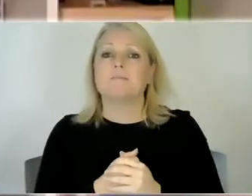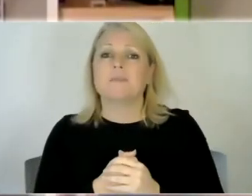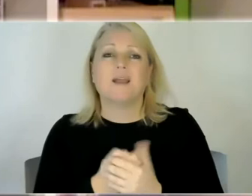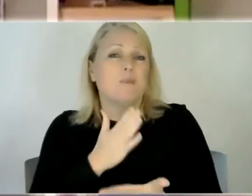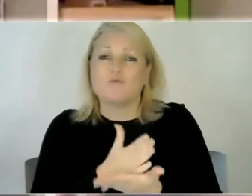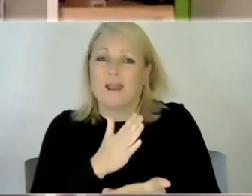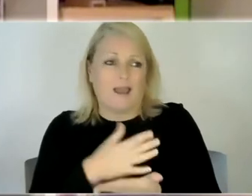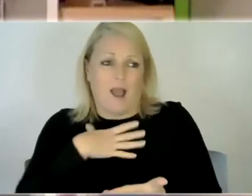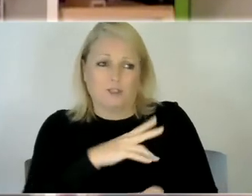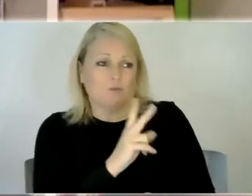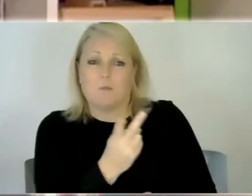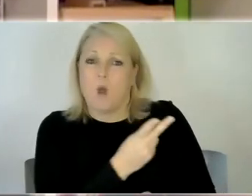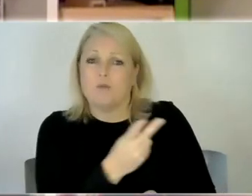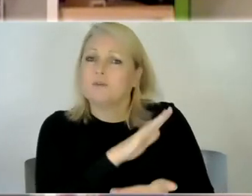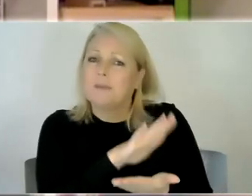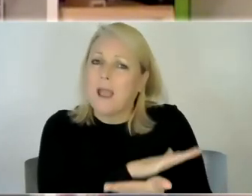happy and